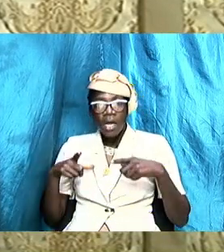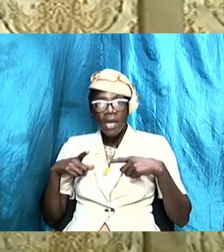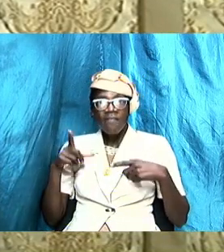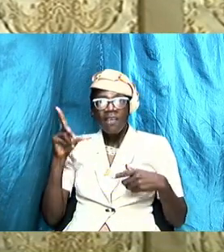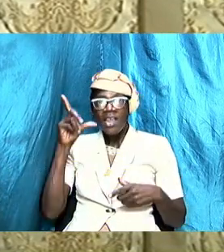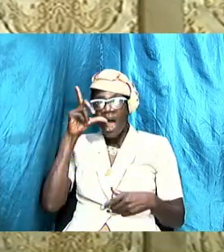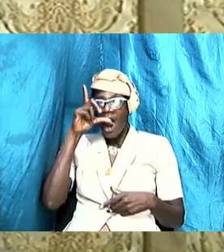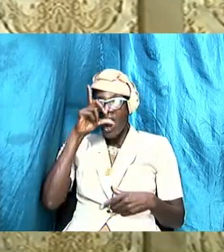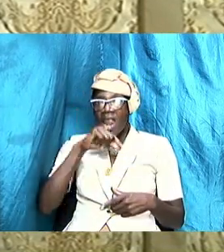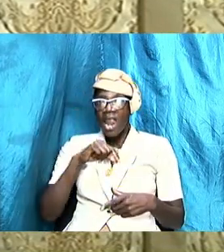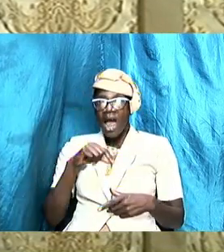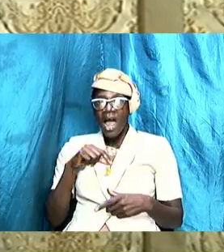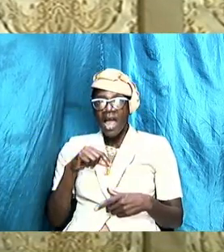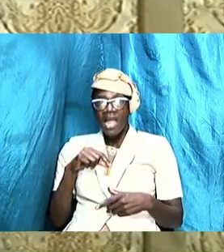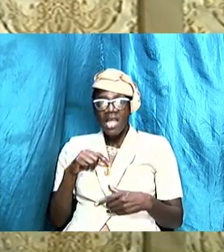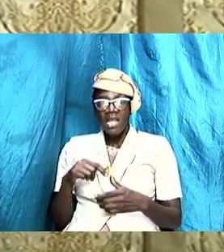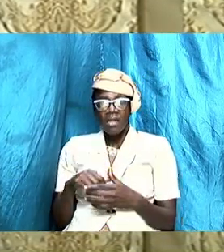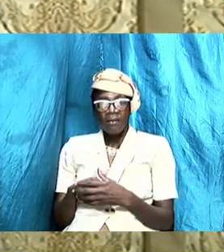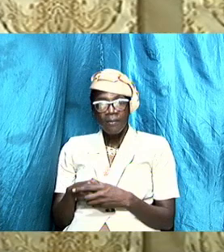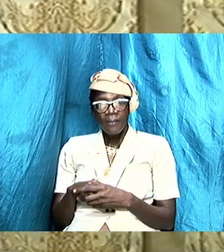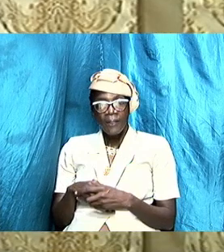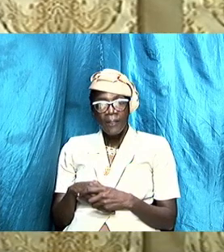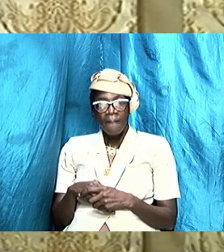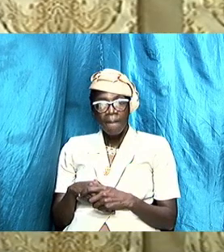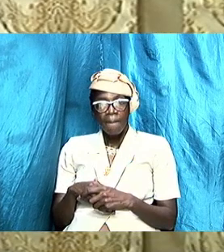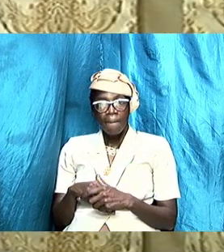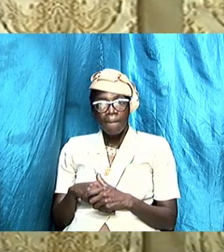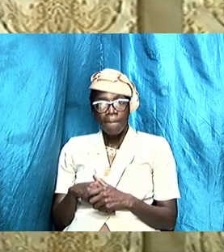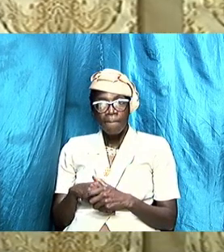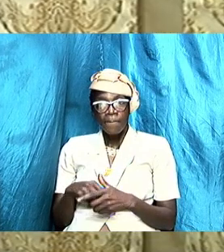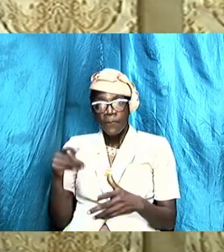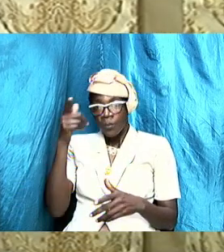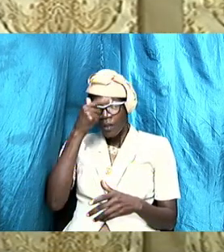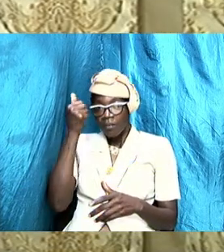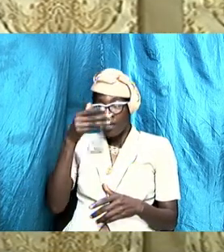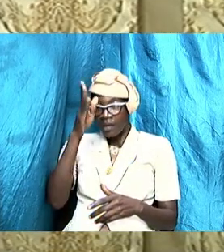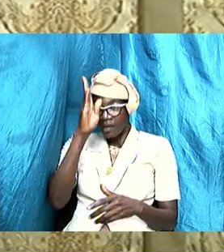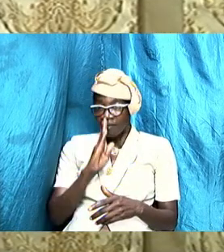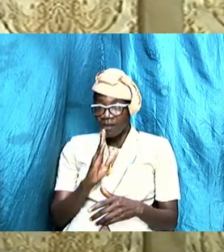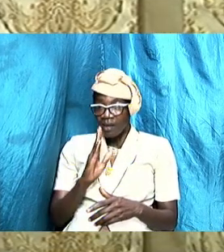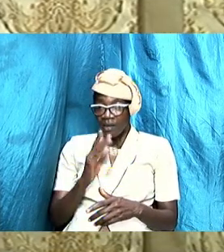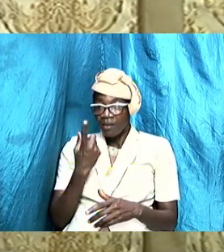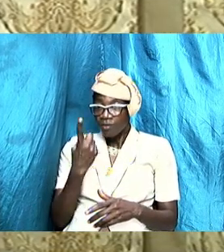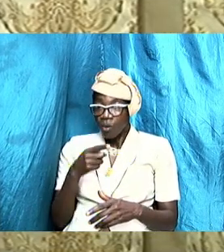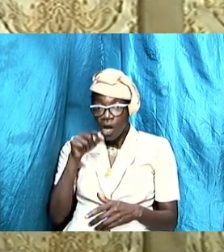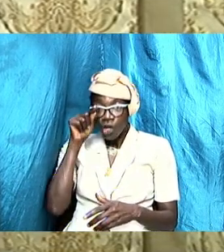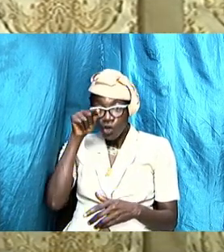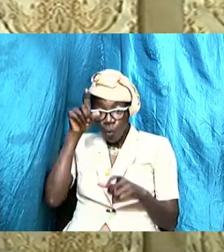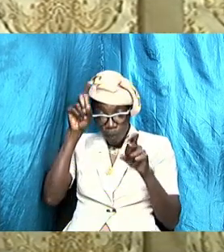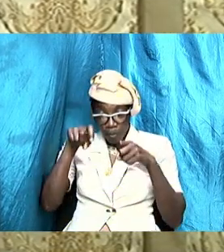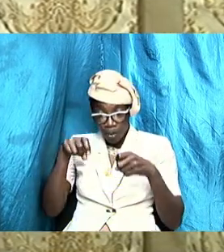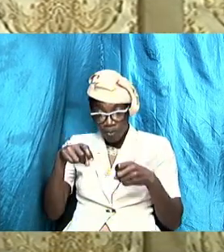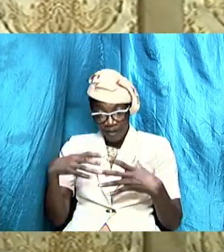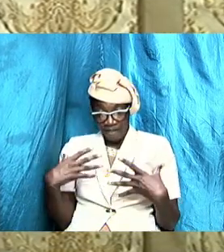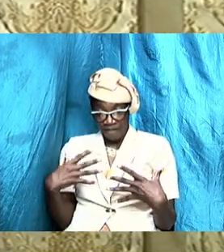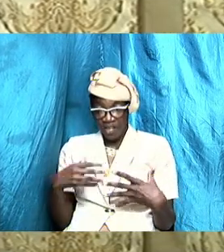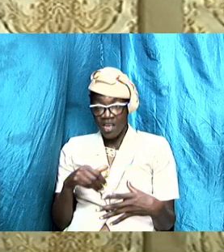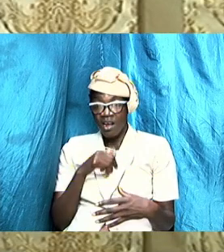you are living a lie because God is the one that you must fear not man